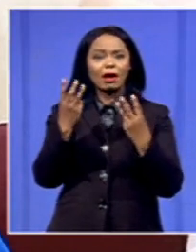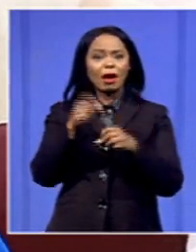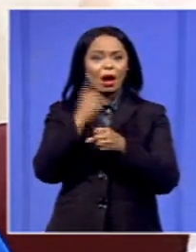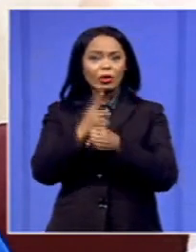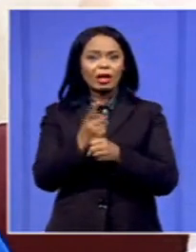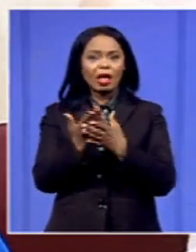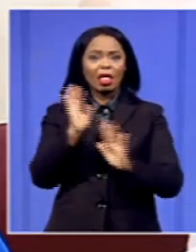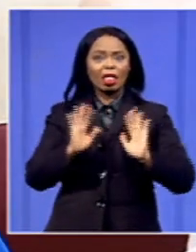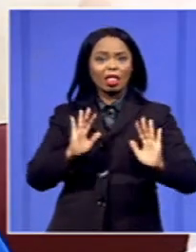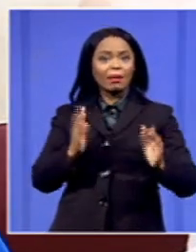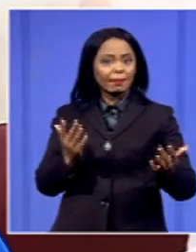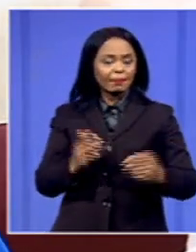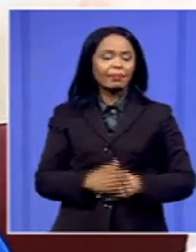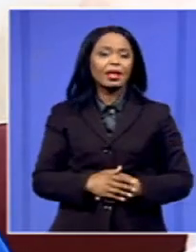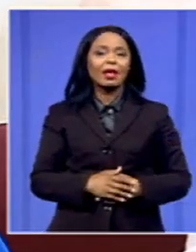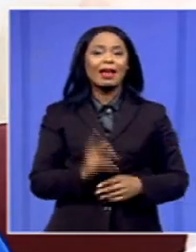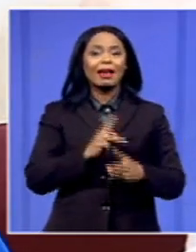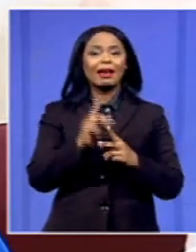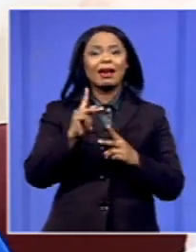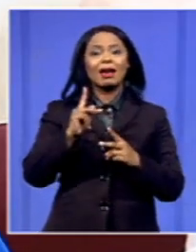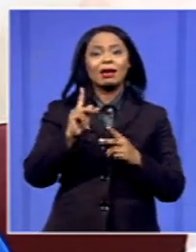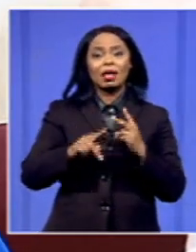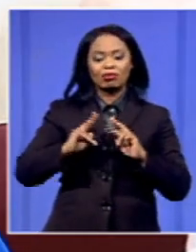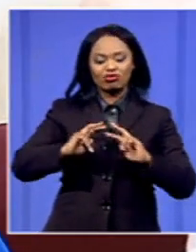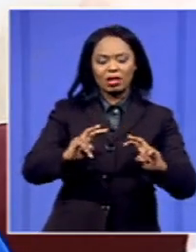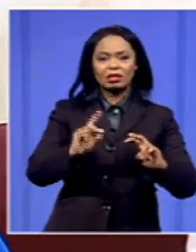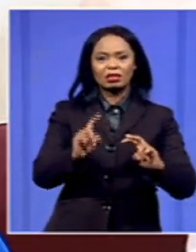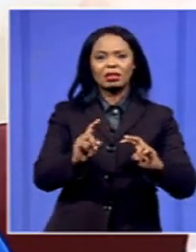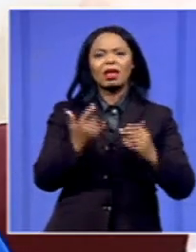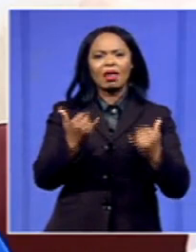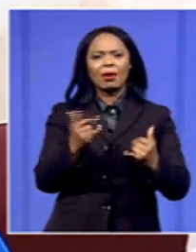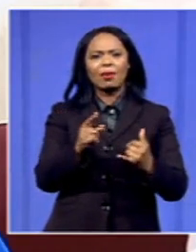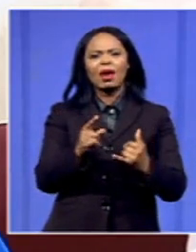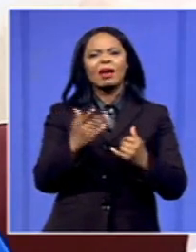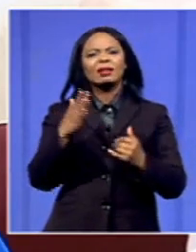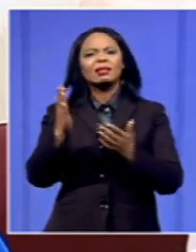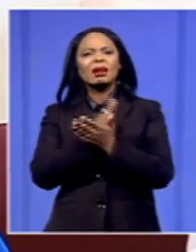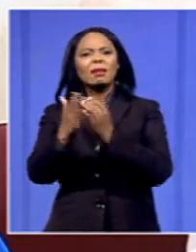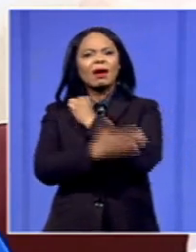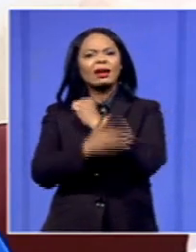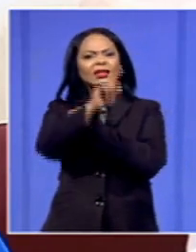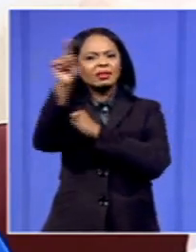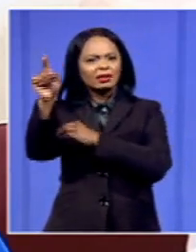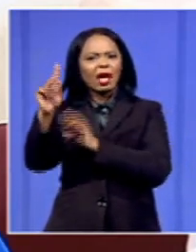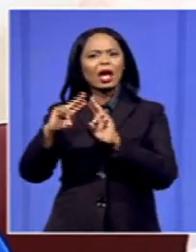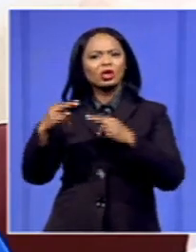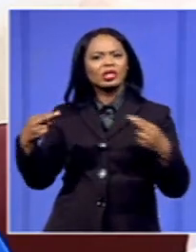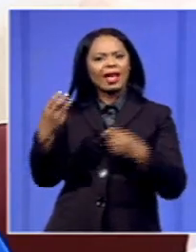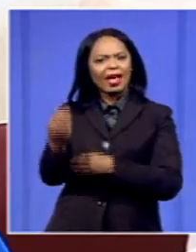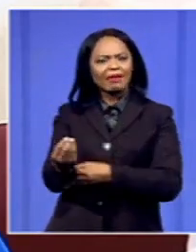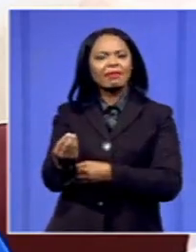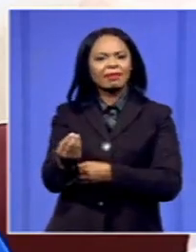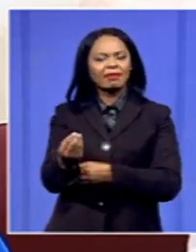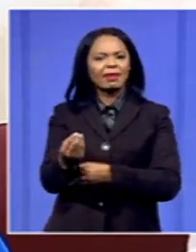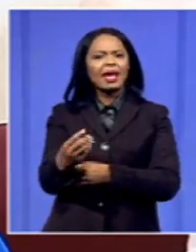So research also tells us that, you know, countries that are well-developed, that are well-resourced, are at